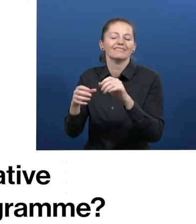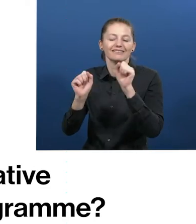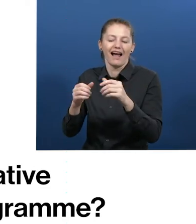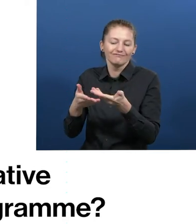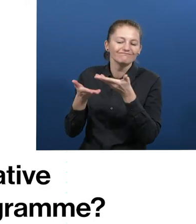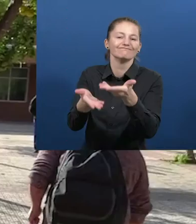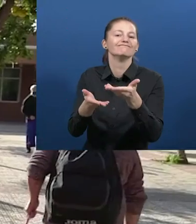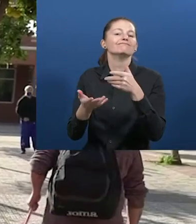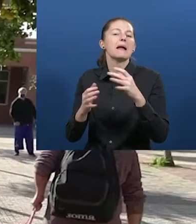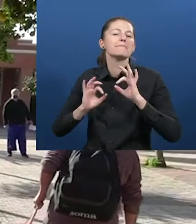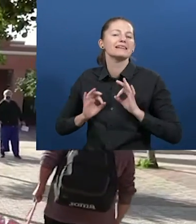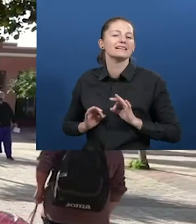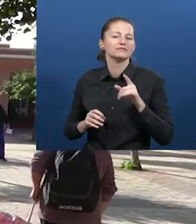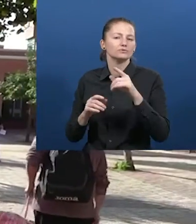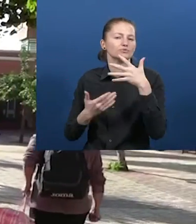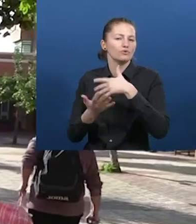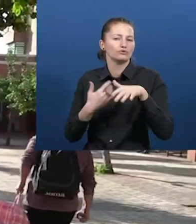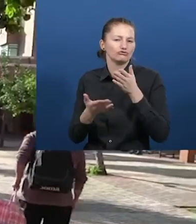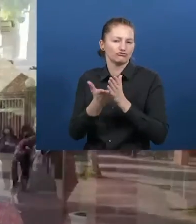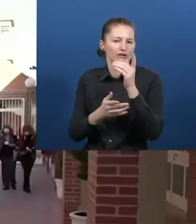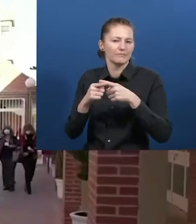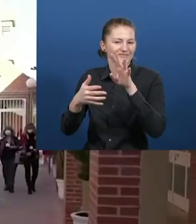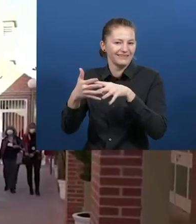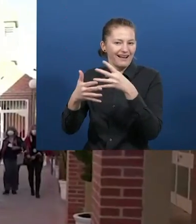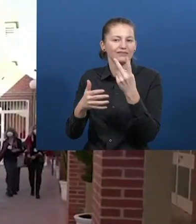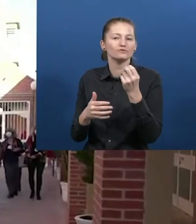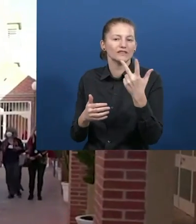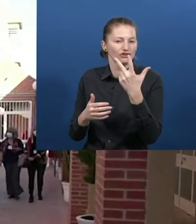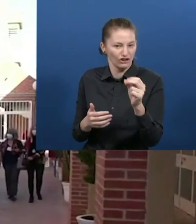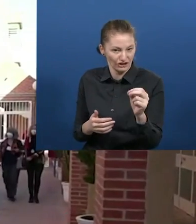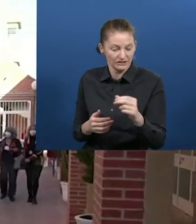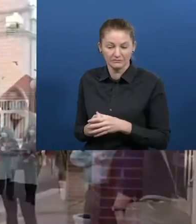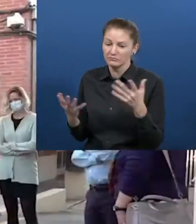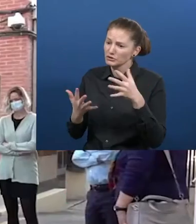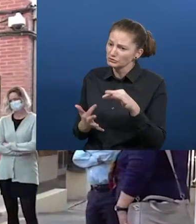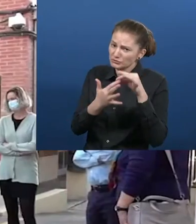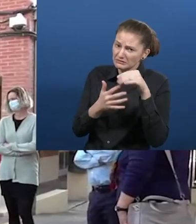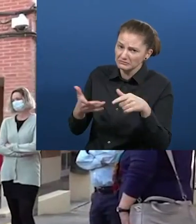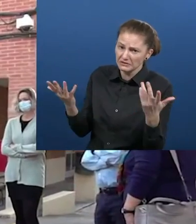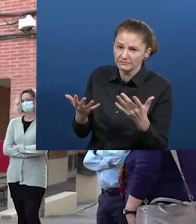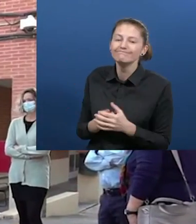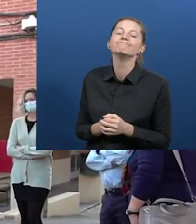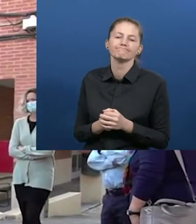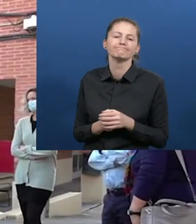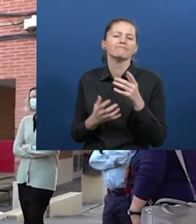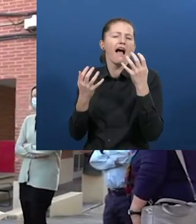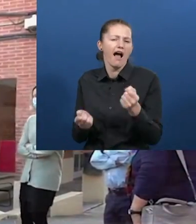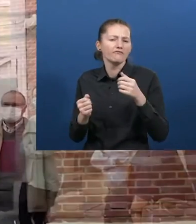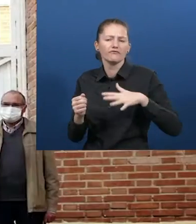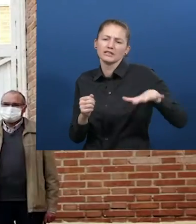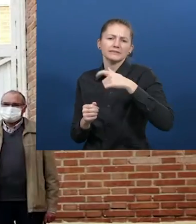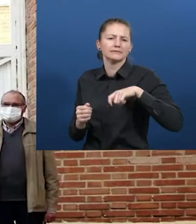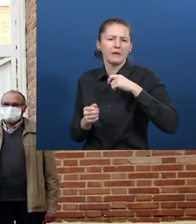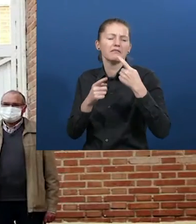Program work? Actualmente hay otro programa repartido a nivel nacional, pero la característica que tiene este